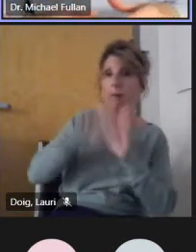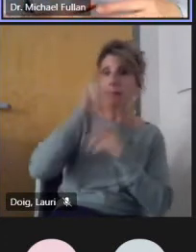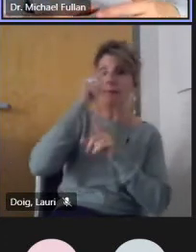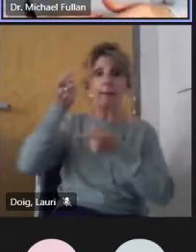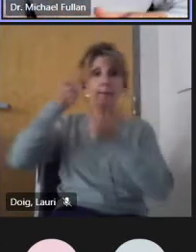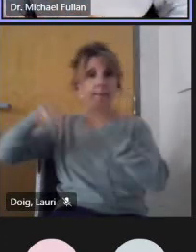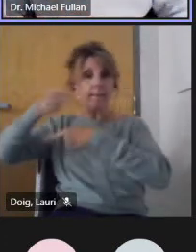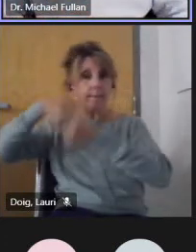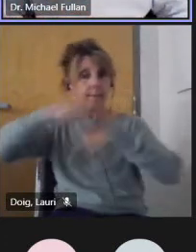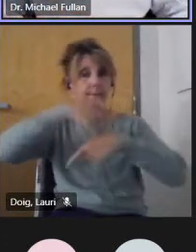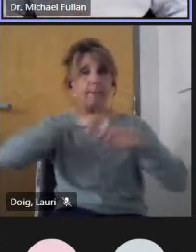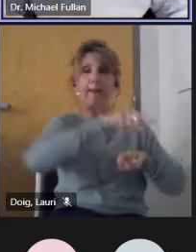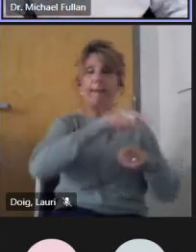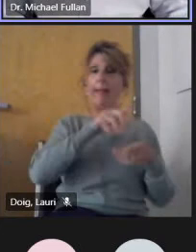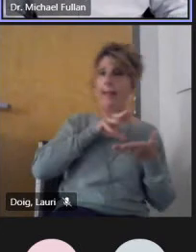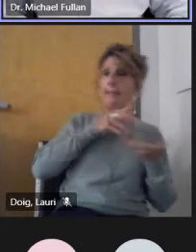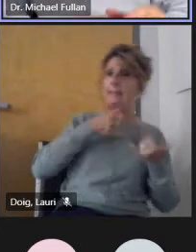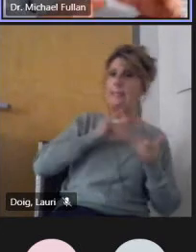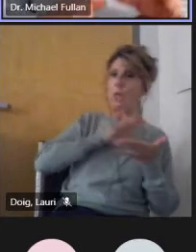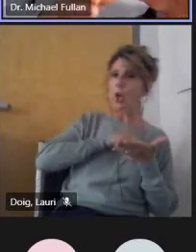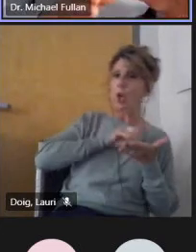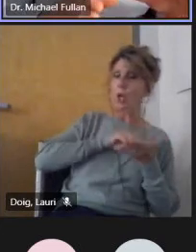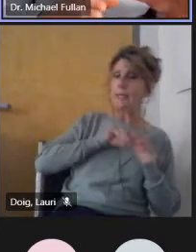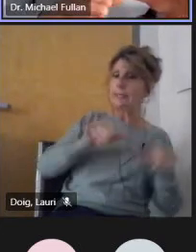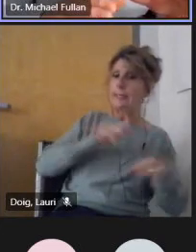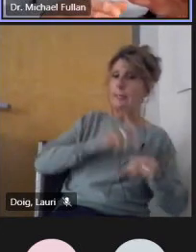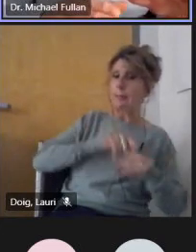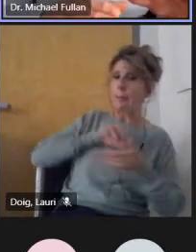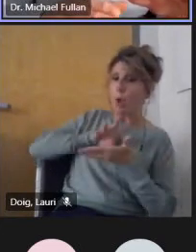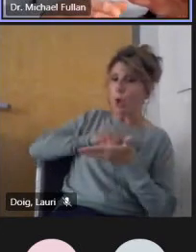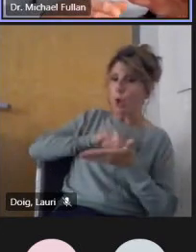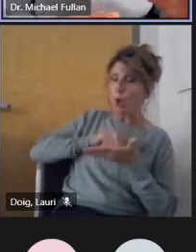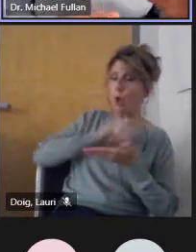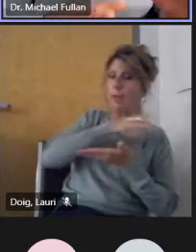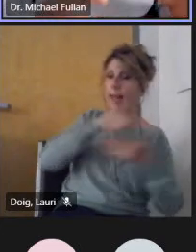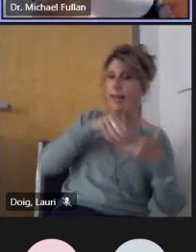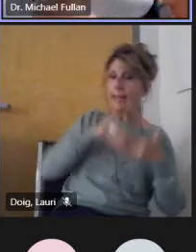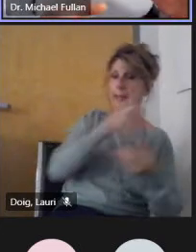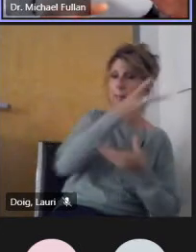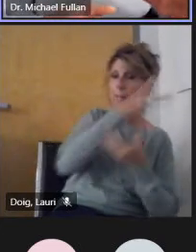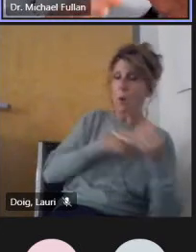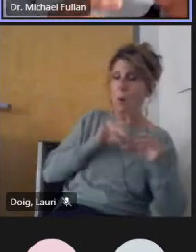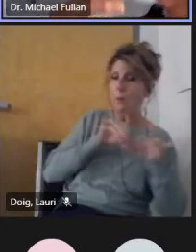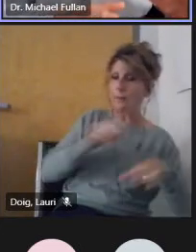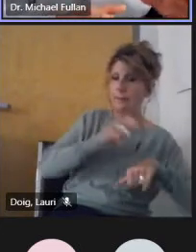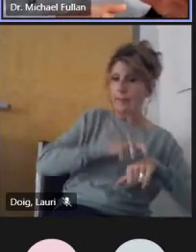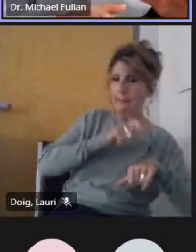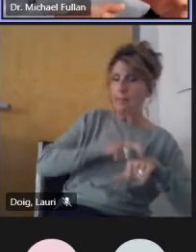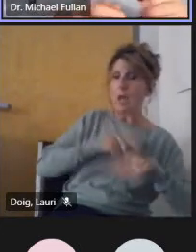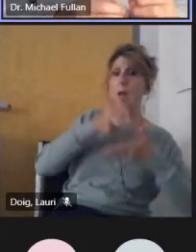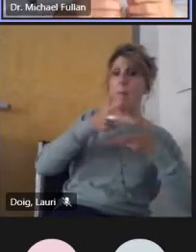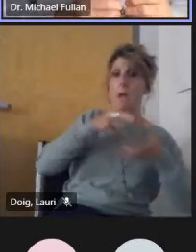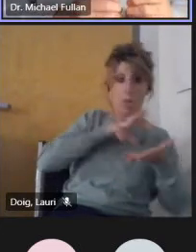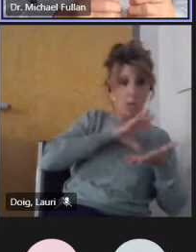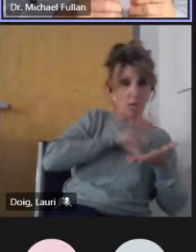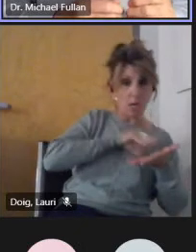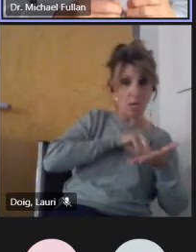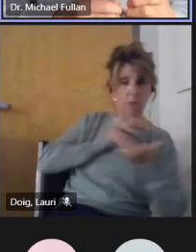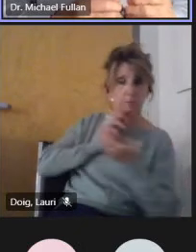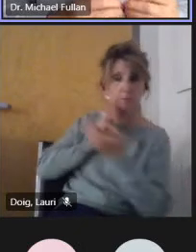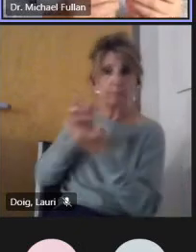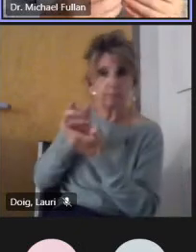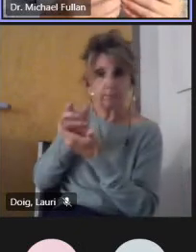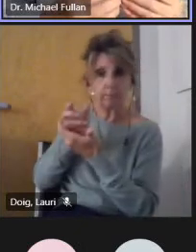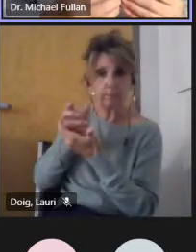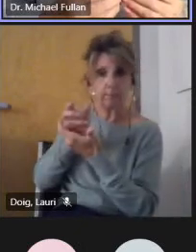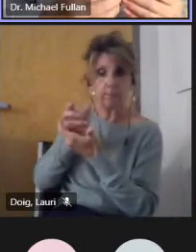And so they're learners and they are learners who are helping to create teams and build teams of other learners. And they're